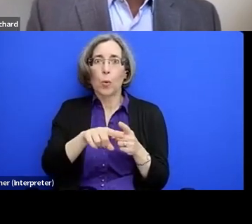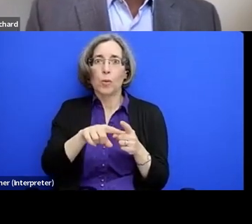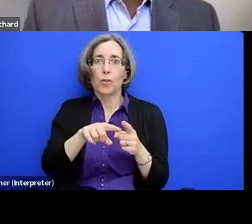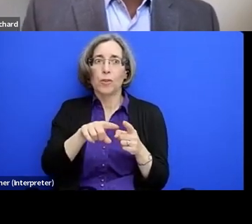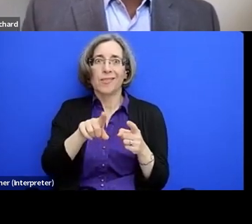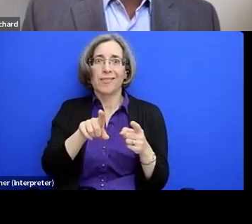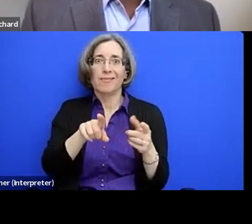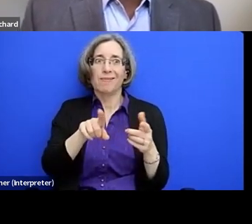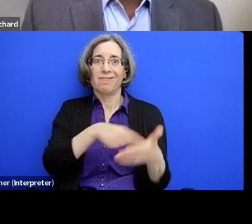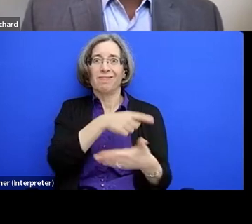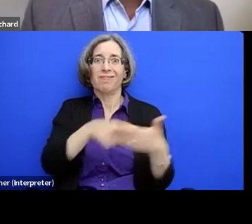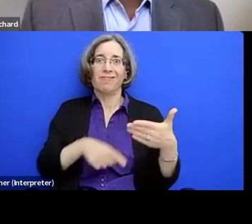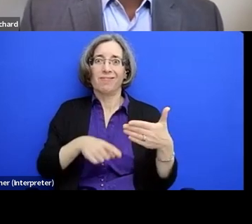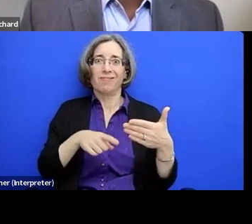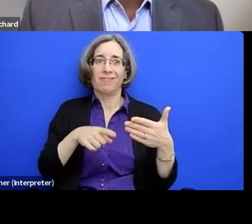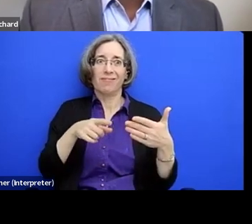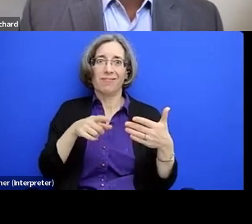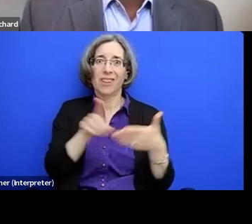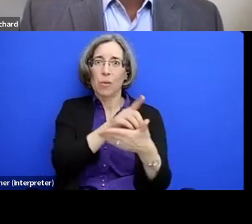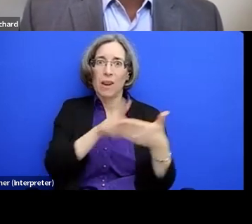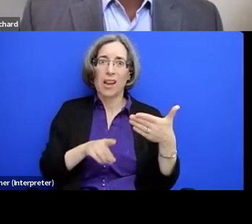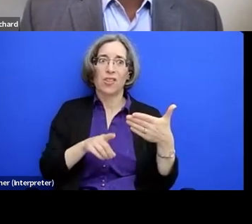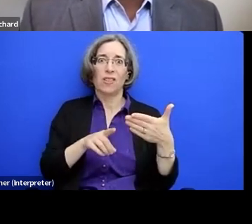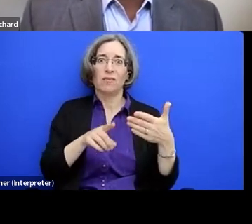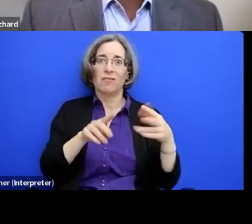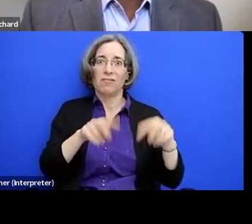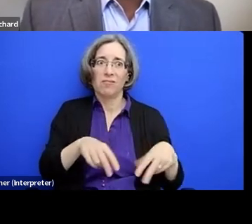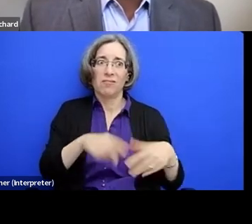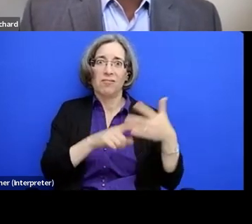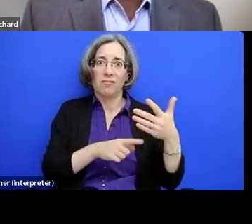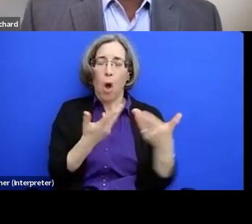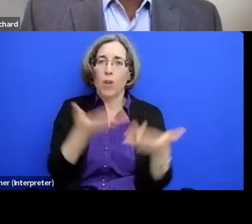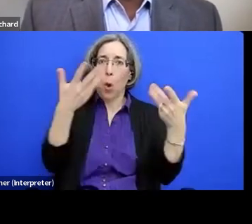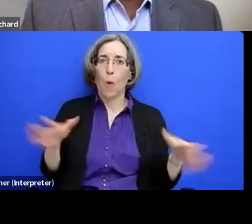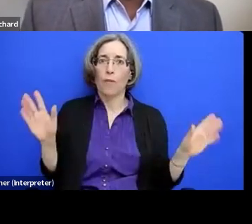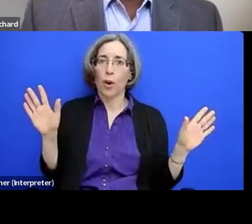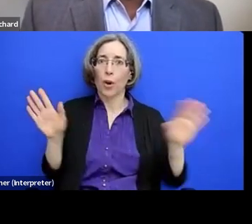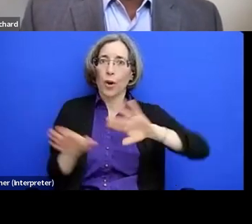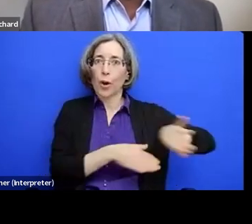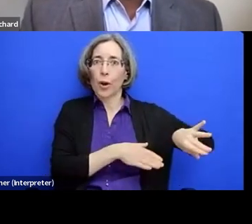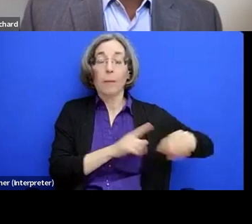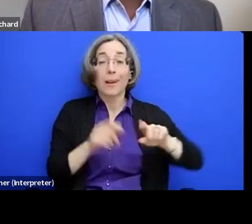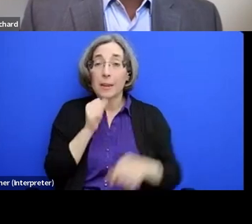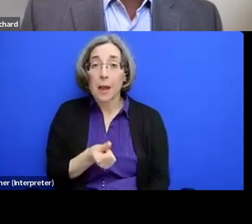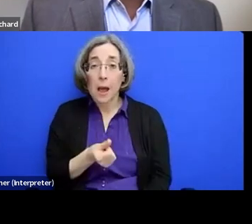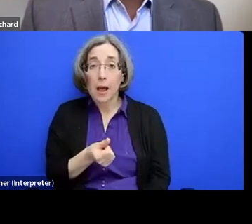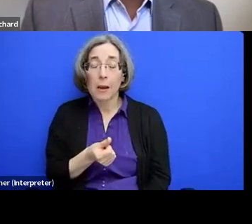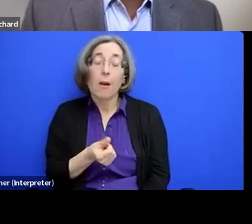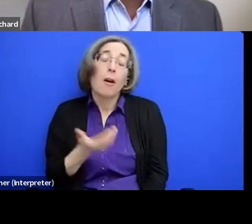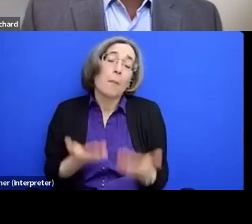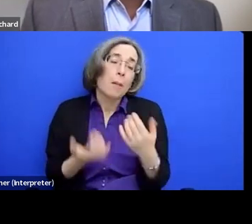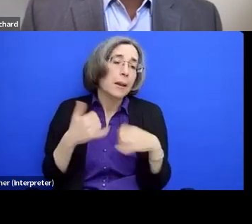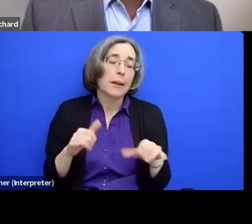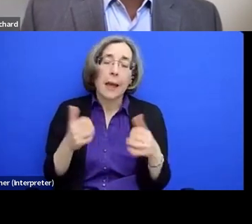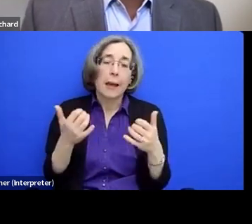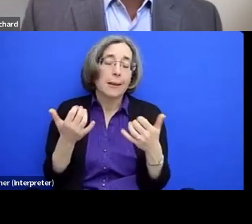unfortunate reality is they're not, I mean, um, forced sterilization maybe isn't taking place, um, as it